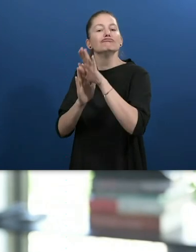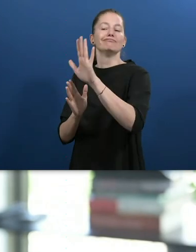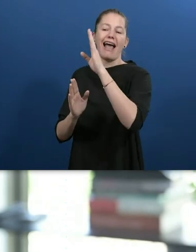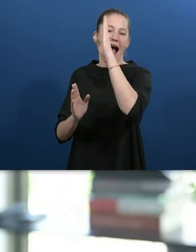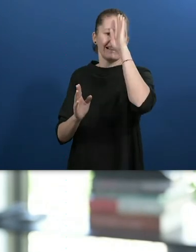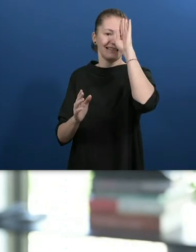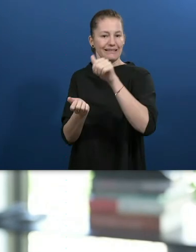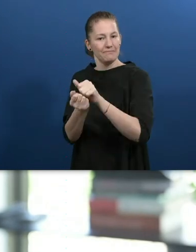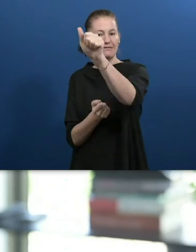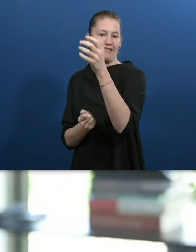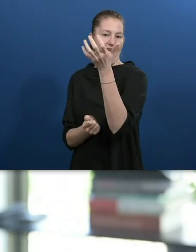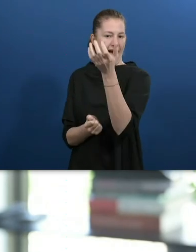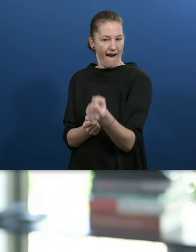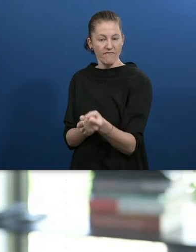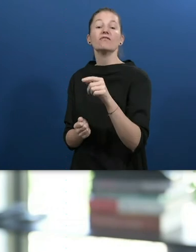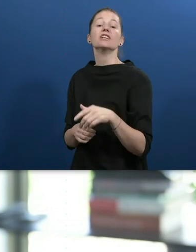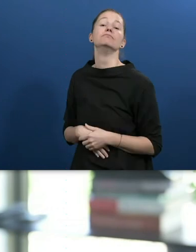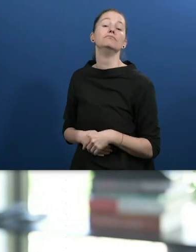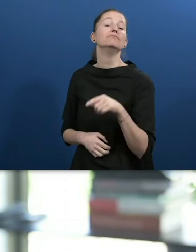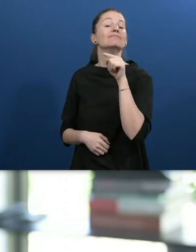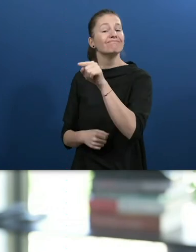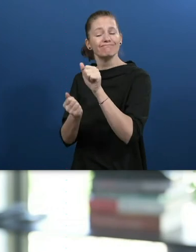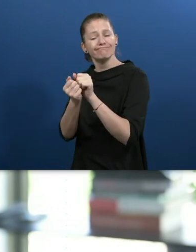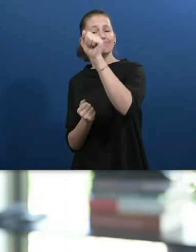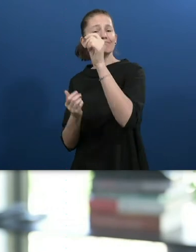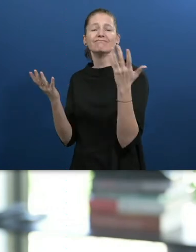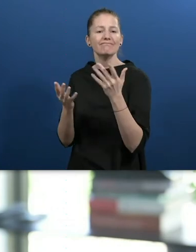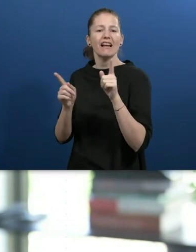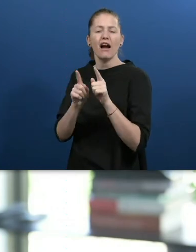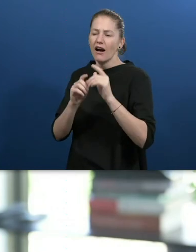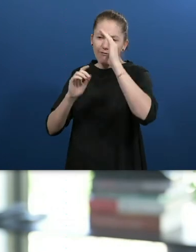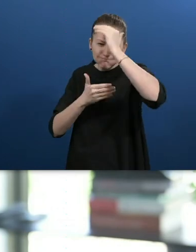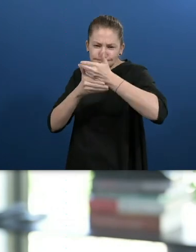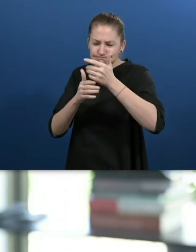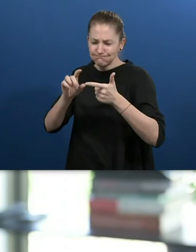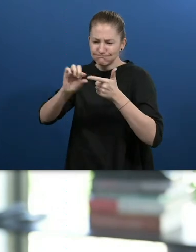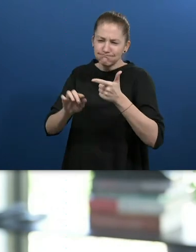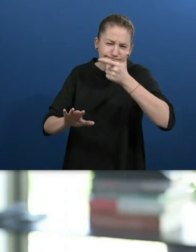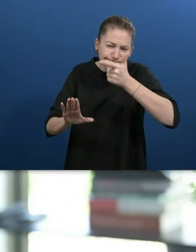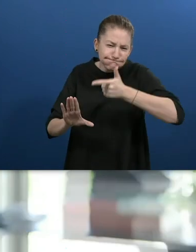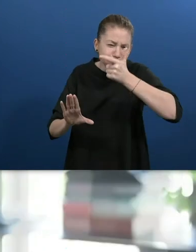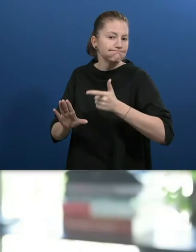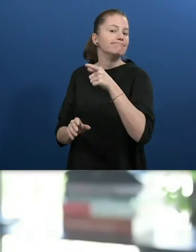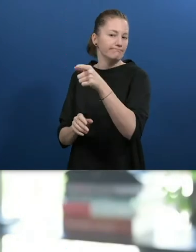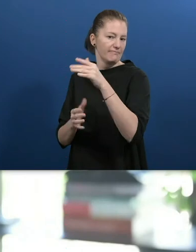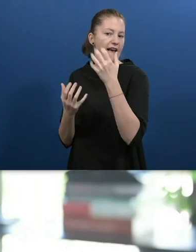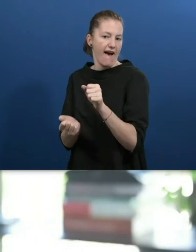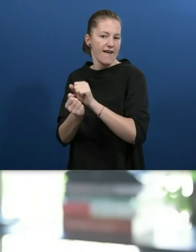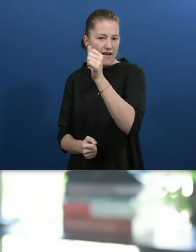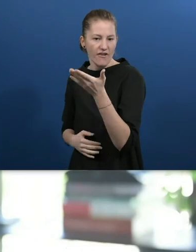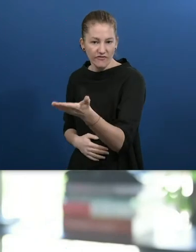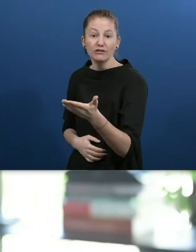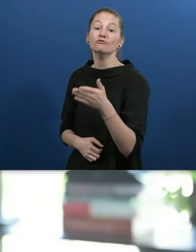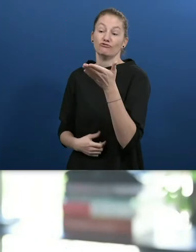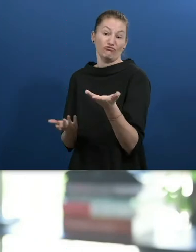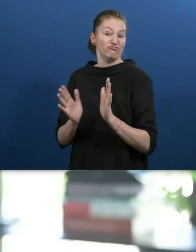in terms of his academics, managed to finish high school, and also managed to get a diploma in welding. This is the current